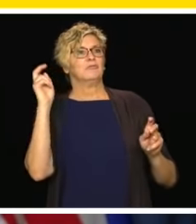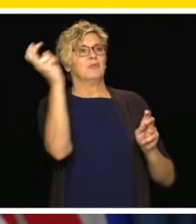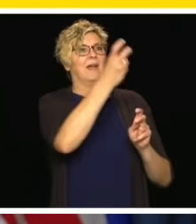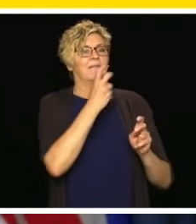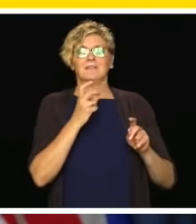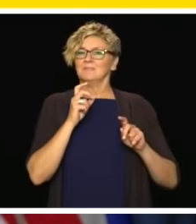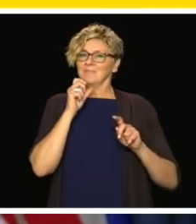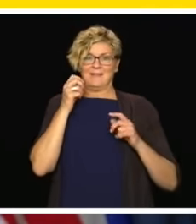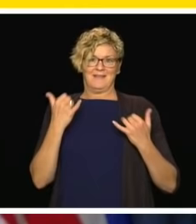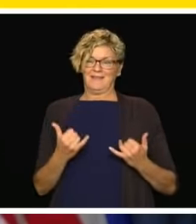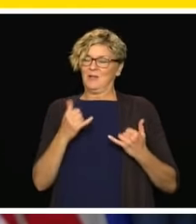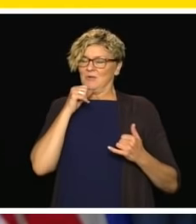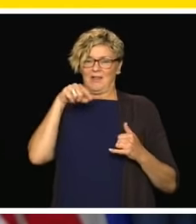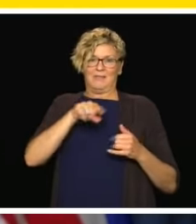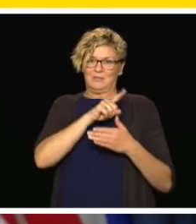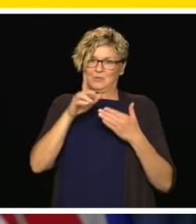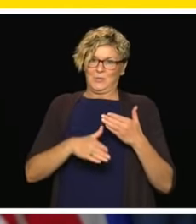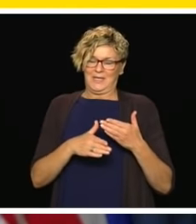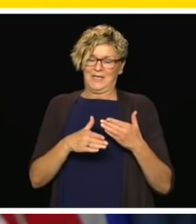you next week.